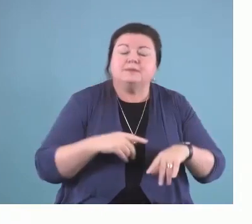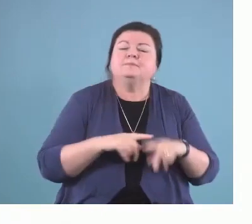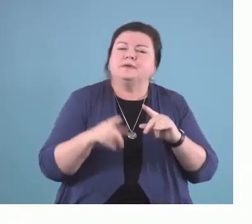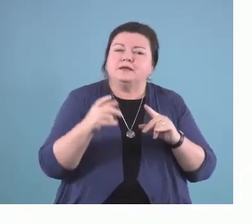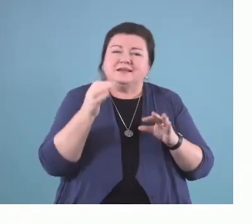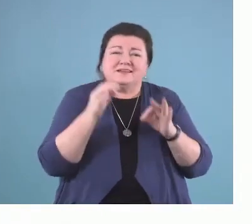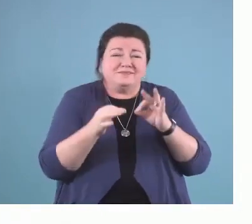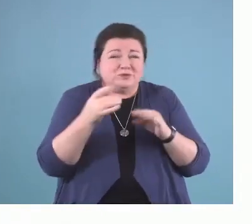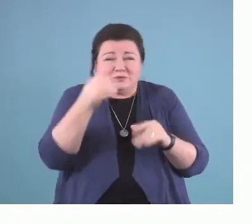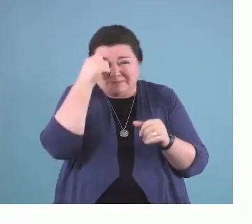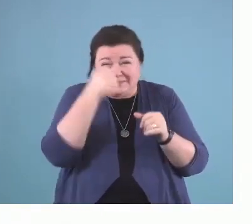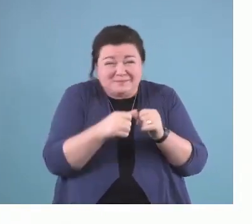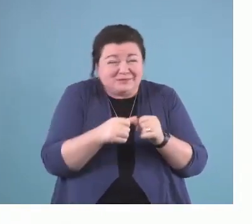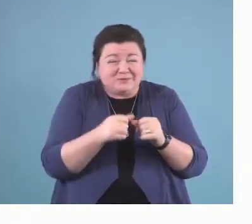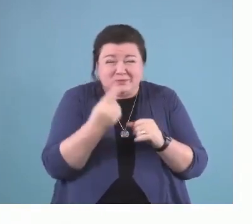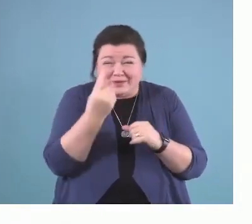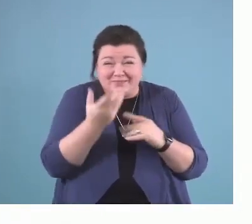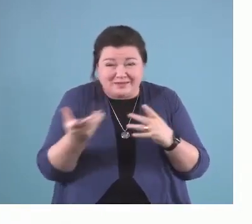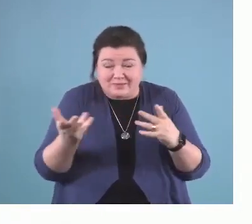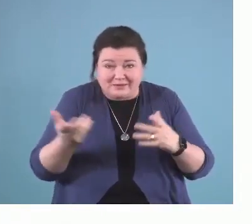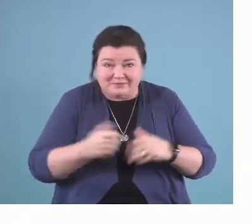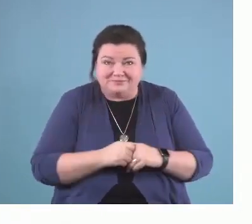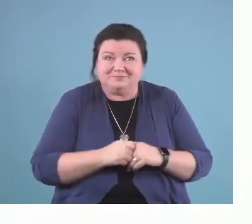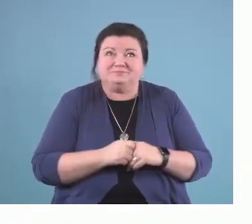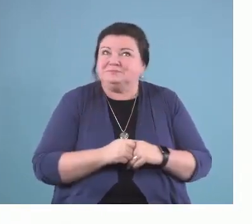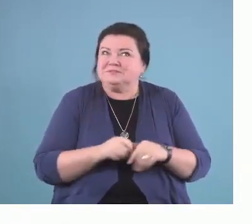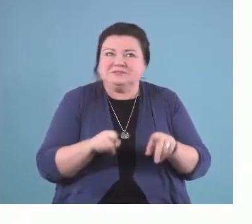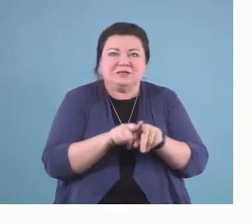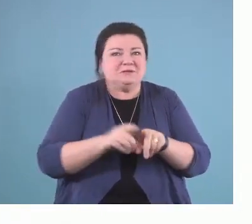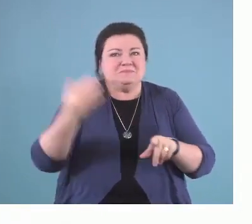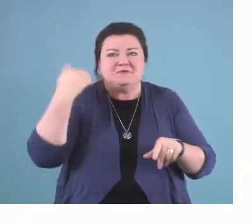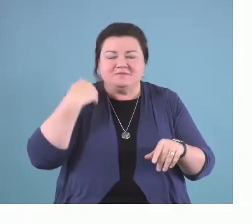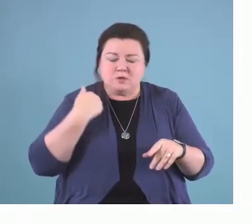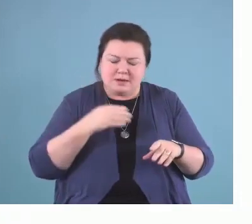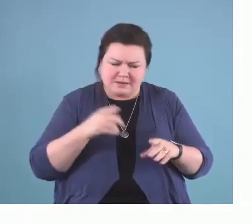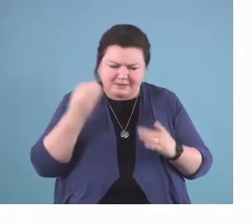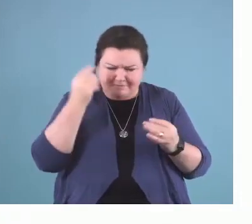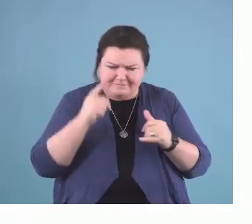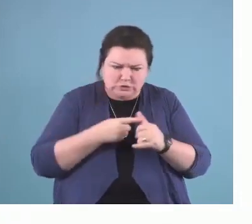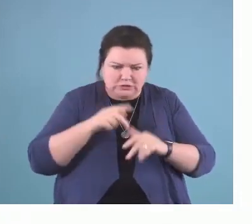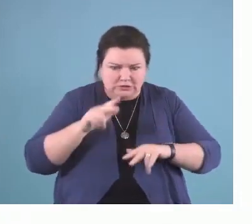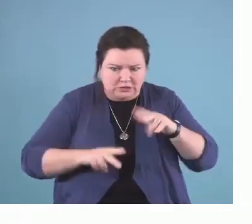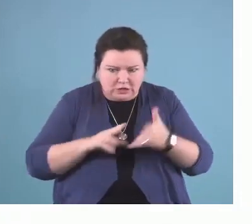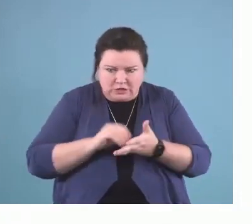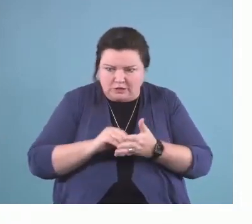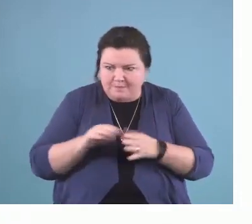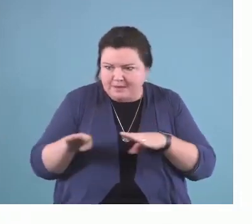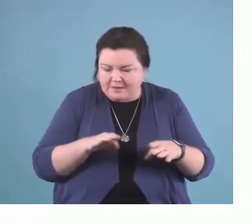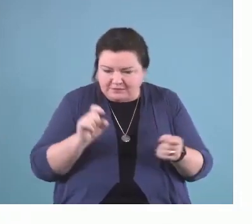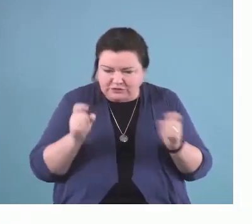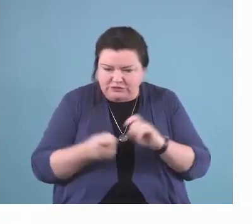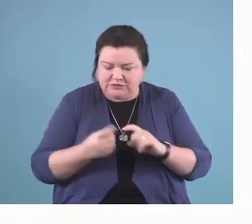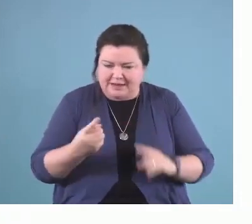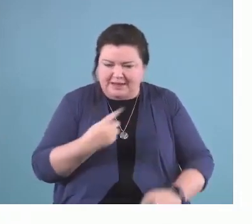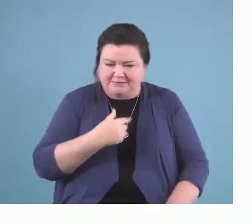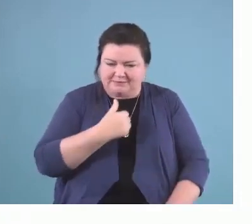do what I first did when I first started learning about the science of behavior change. I asked myself, and I'm going to talk